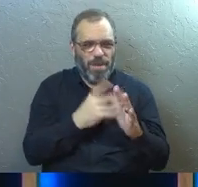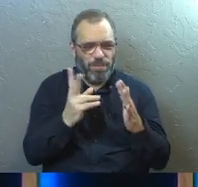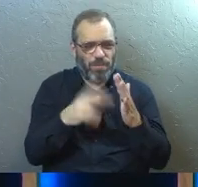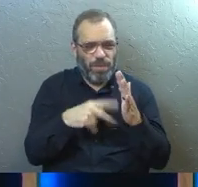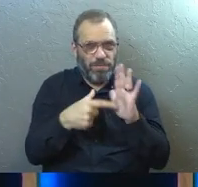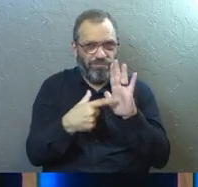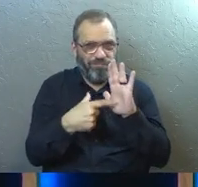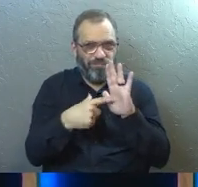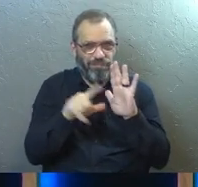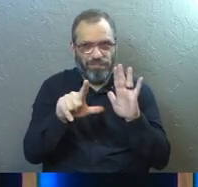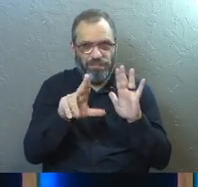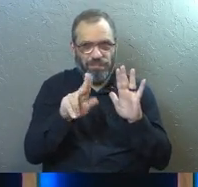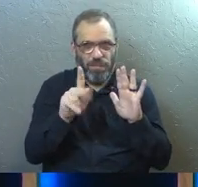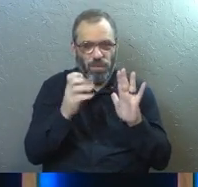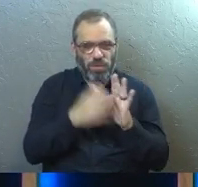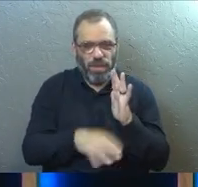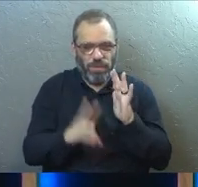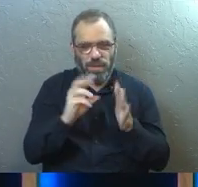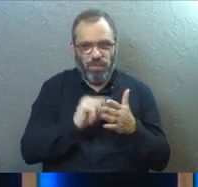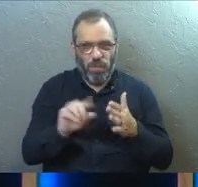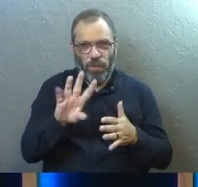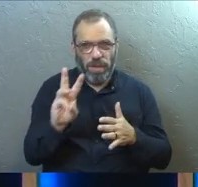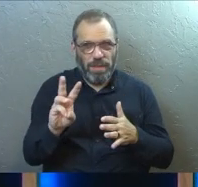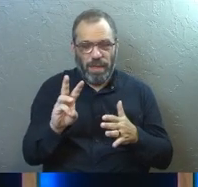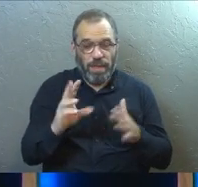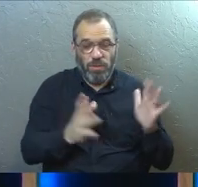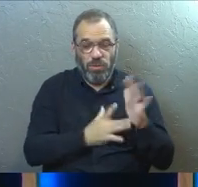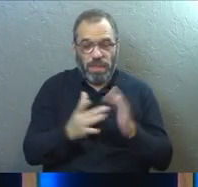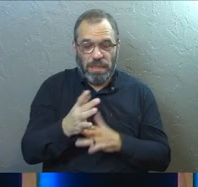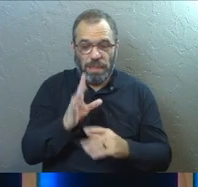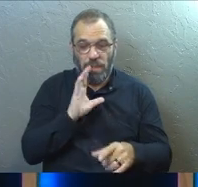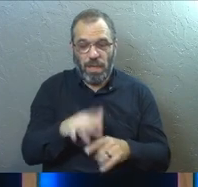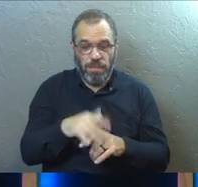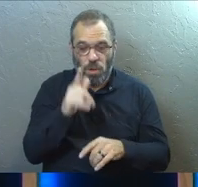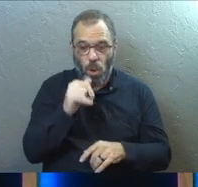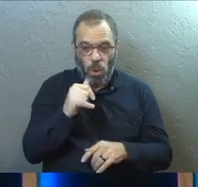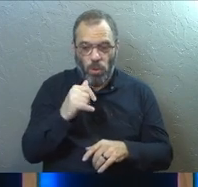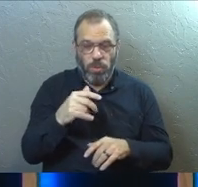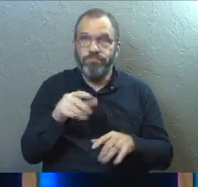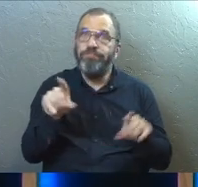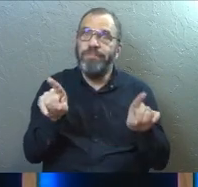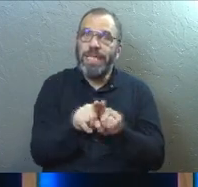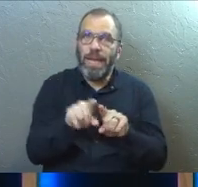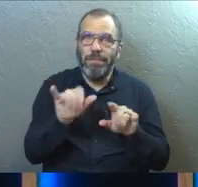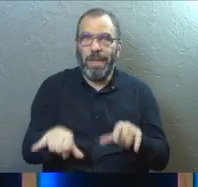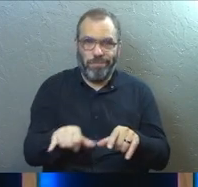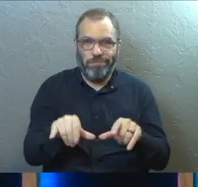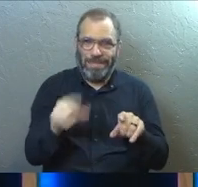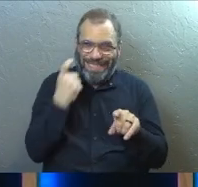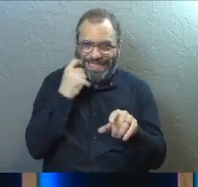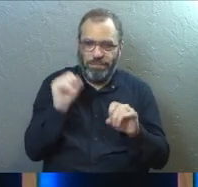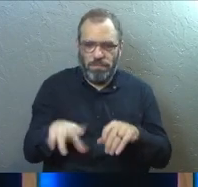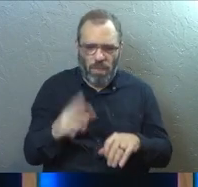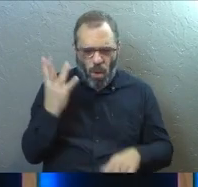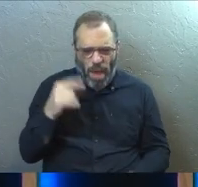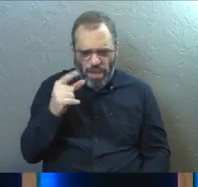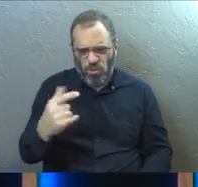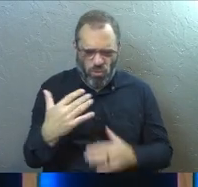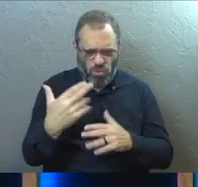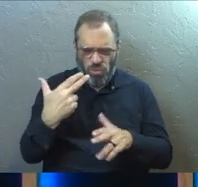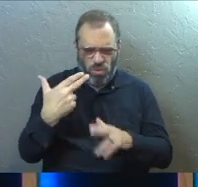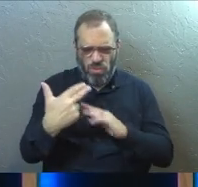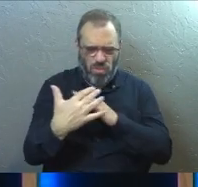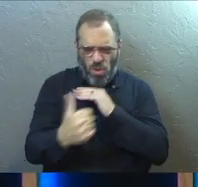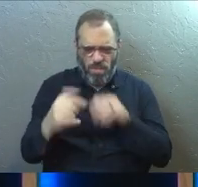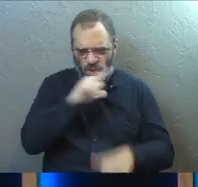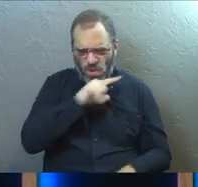read this to you. This is Luke 6, 46. Because Jesus talks about people who are stuck in this exact spot. He says, why do you keep calling